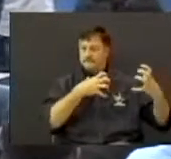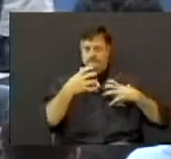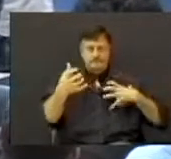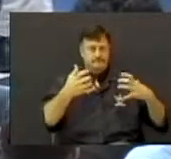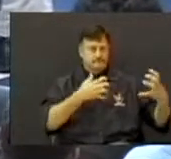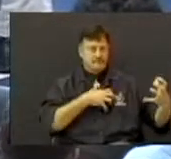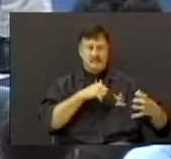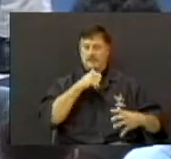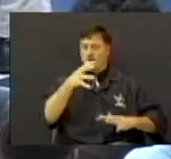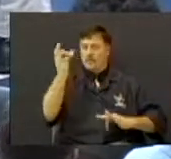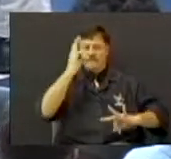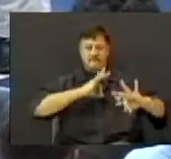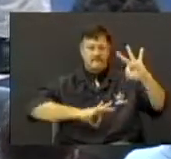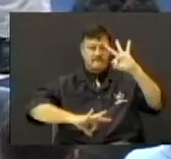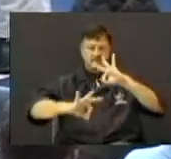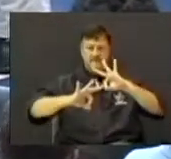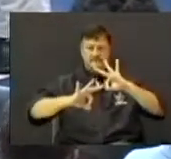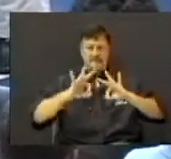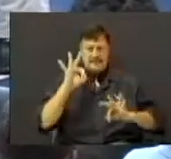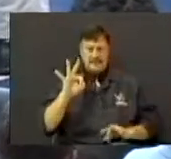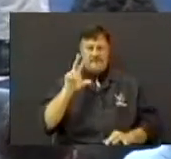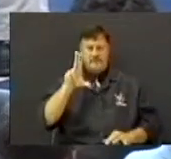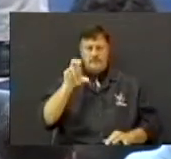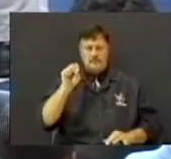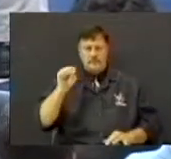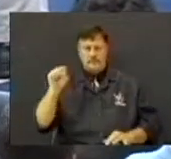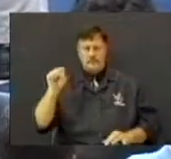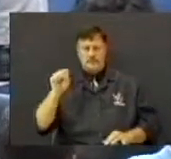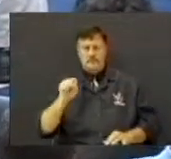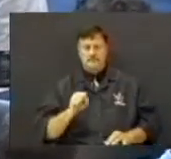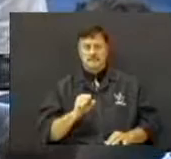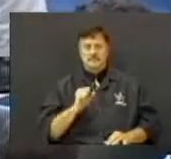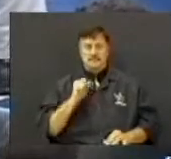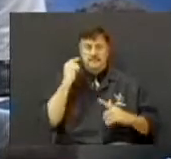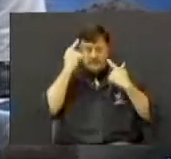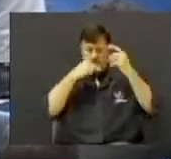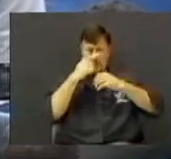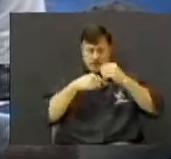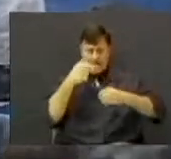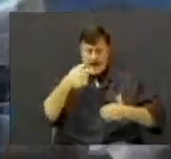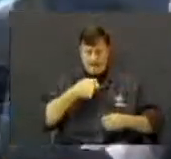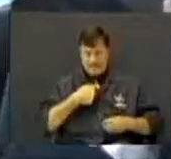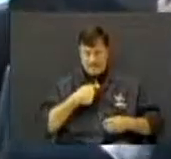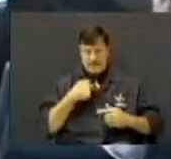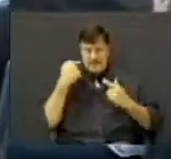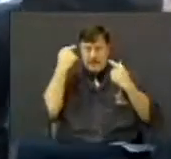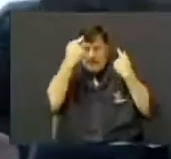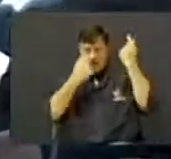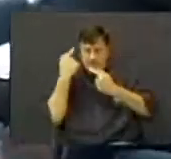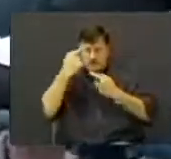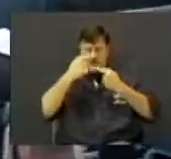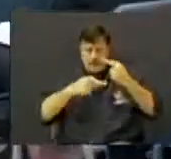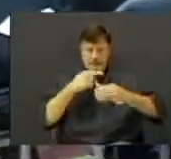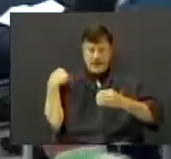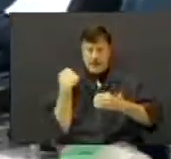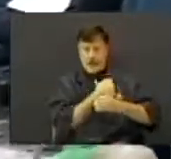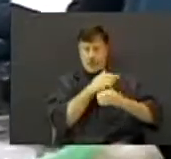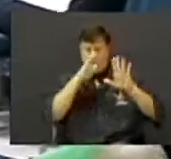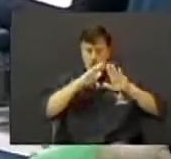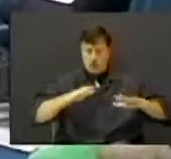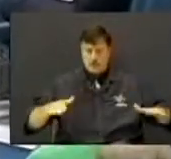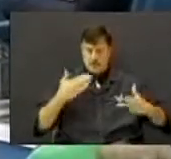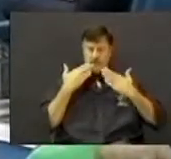Doesn't fuss. But she always looks about my well-being and the children's well-being. Thank God for that.